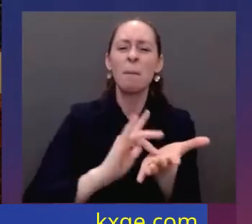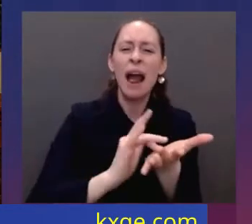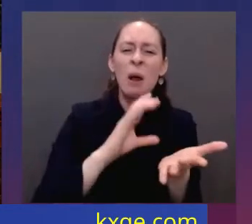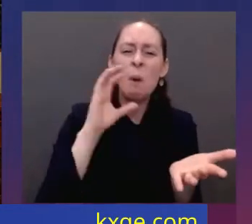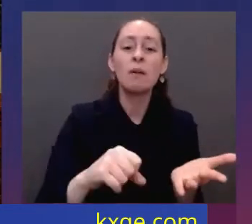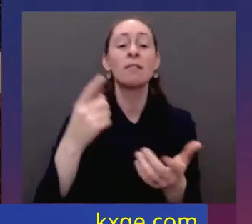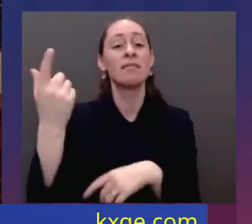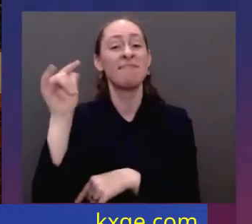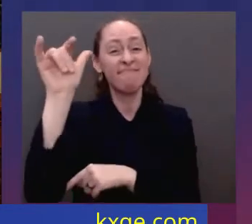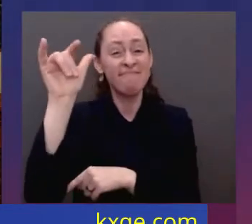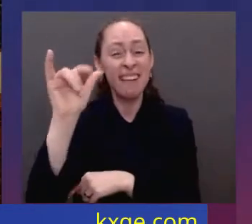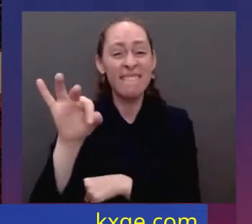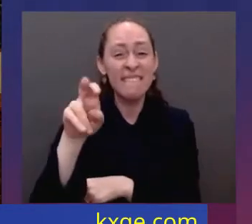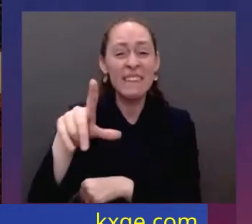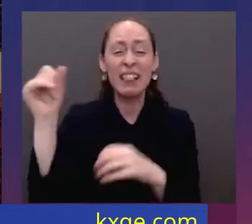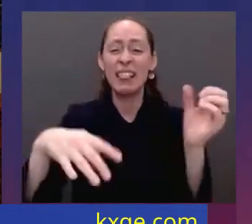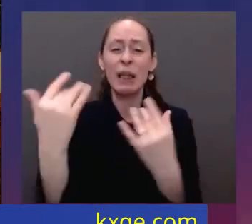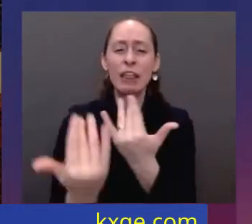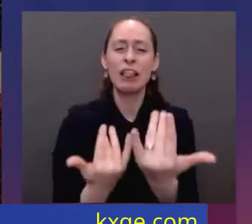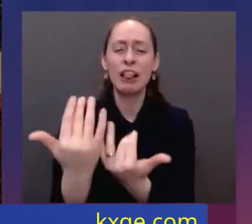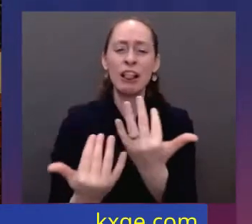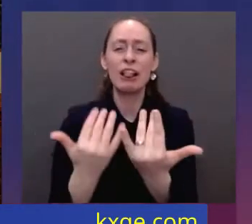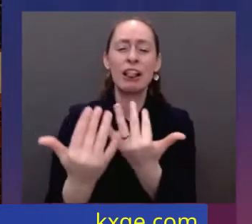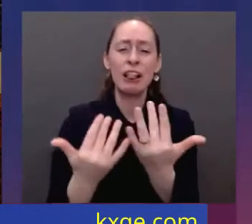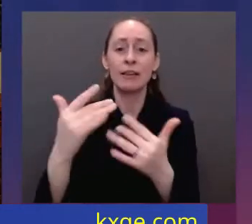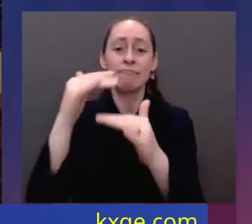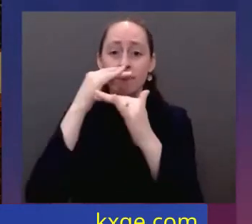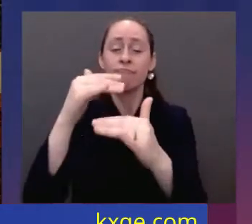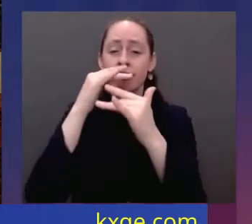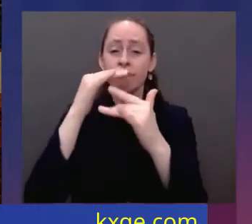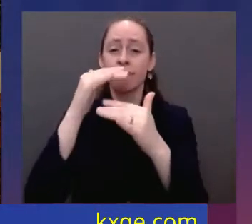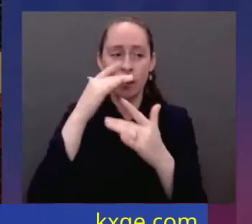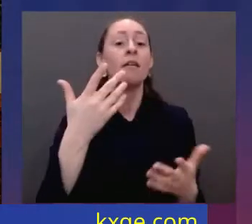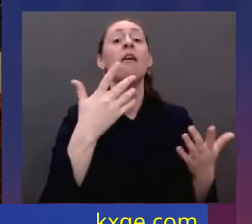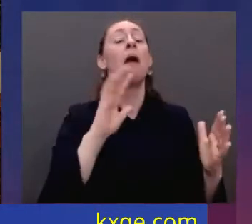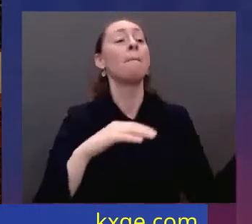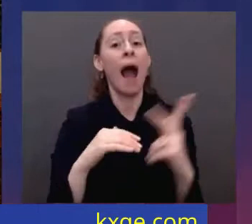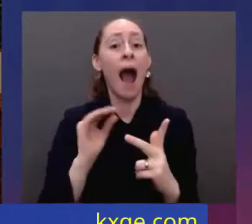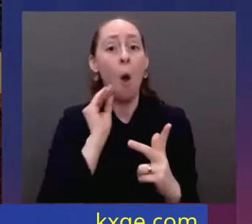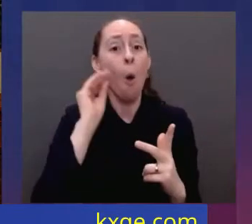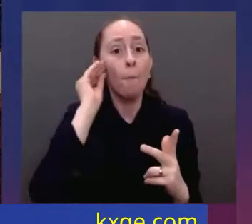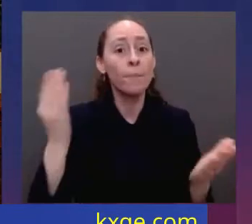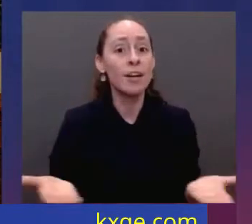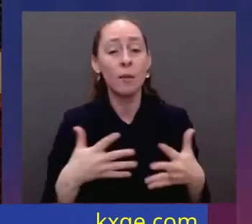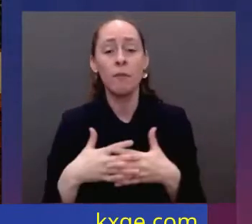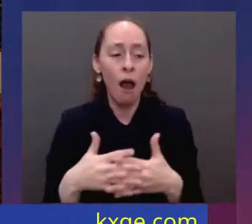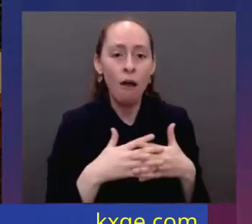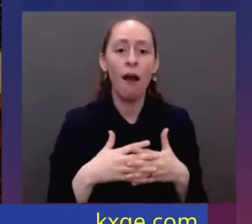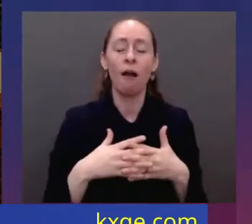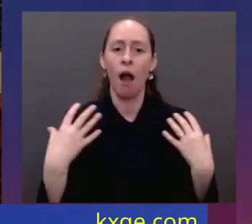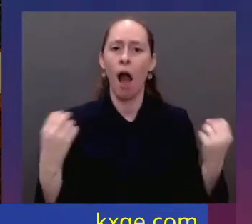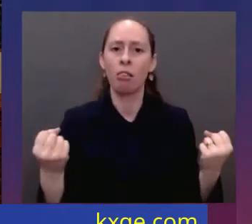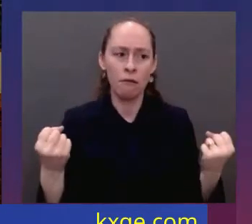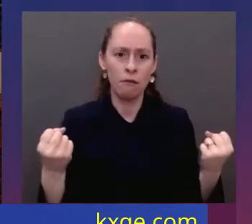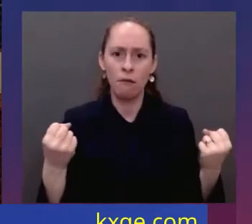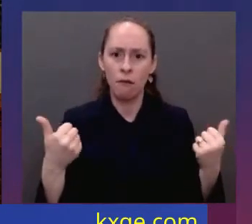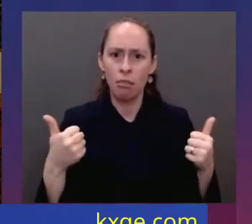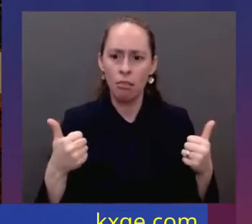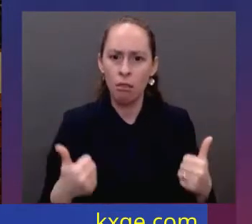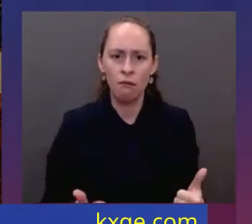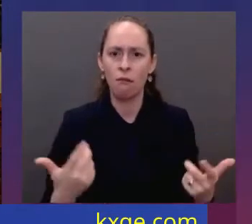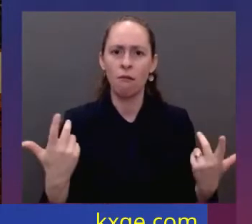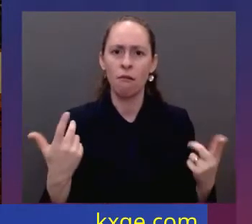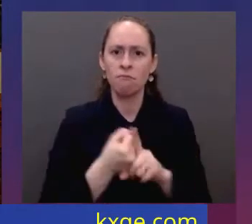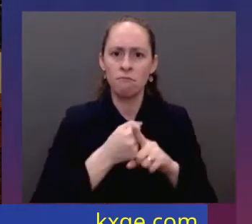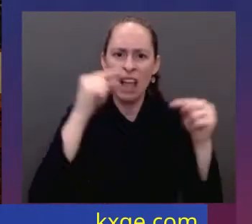And they come home, many of the world's fittest and best-trained warriors in the world. Never the same. Headaches, numbness, dizziness. A